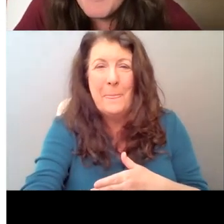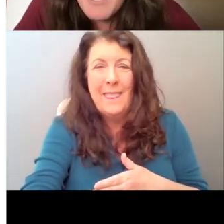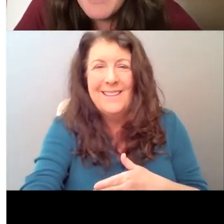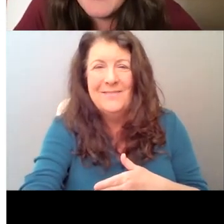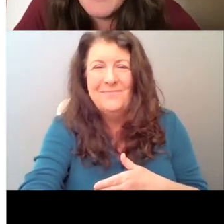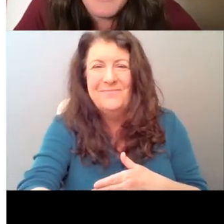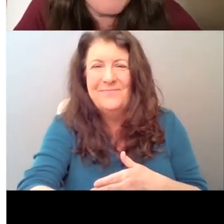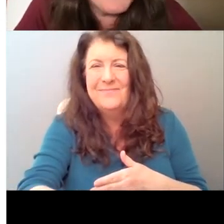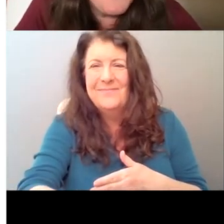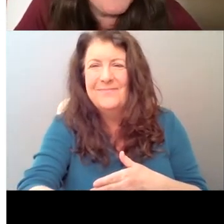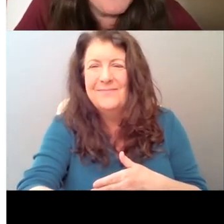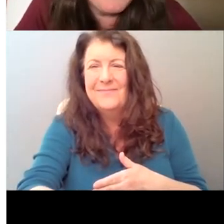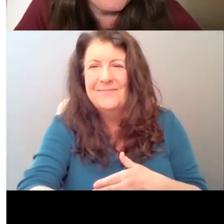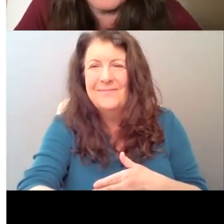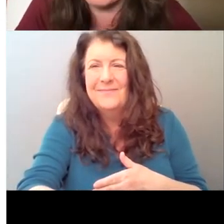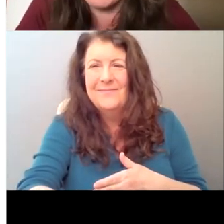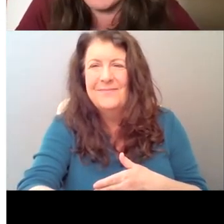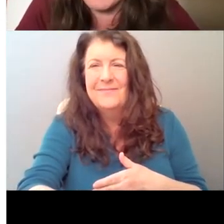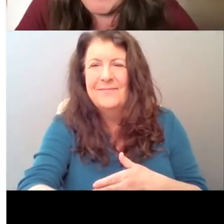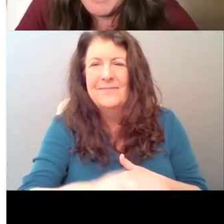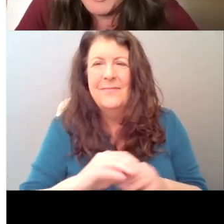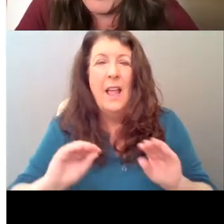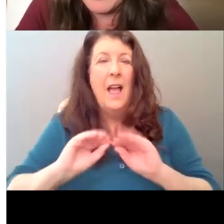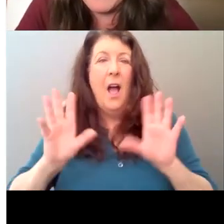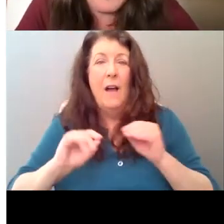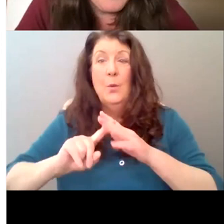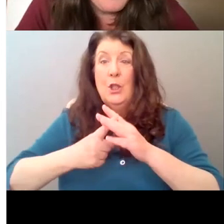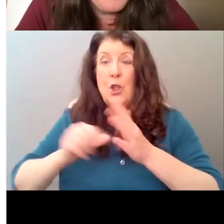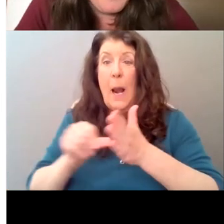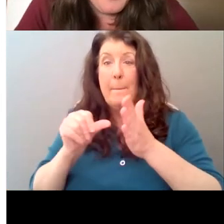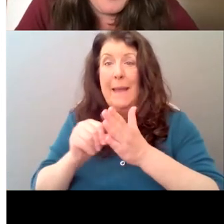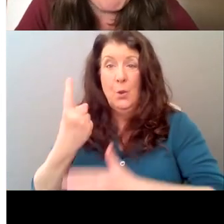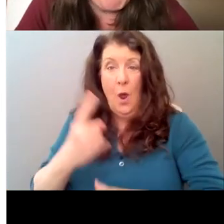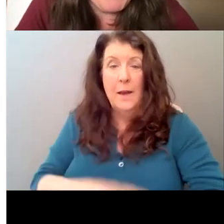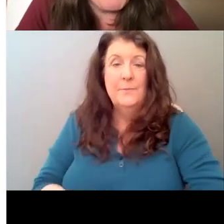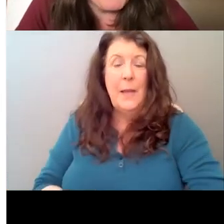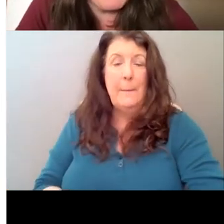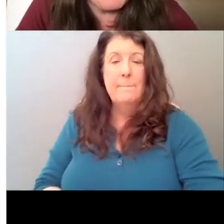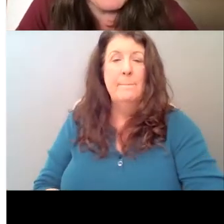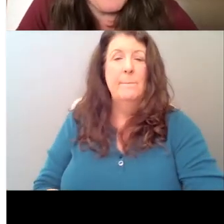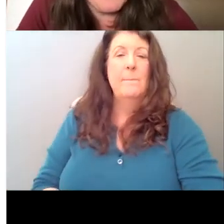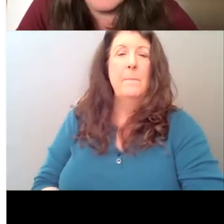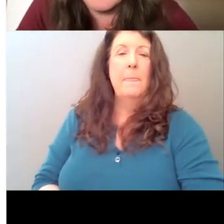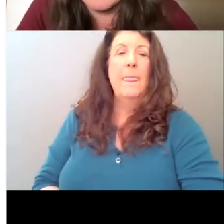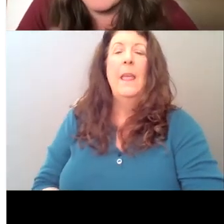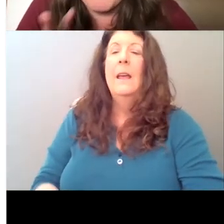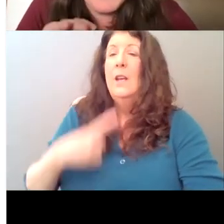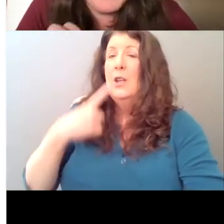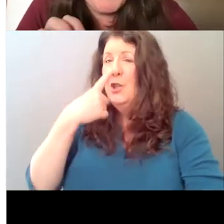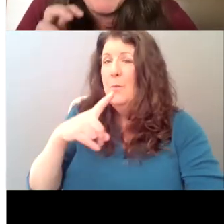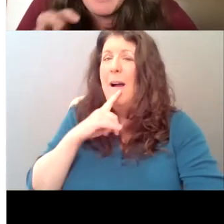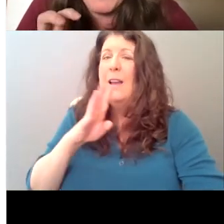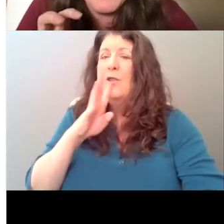Um, okay. Um, so we're obviously going to start on page one here. Um, and I'm wondering if you can talk a